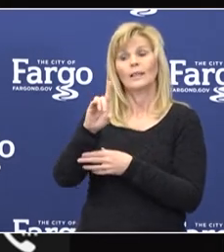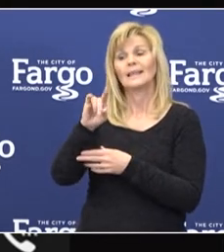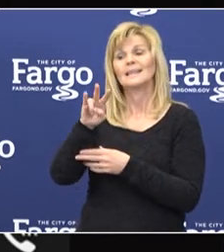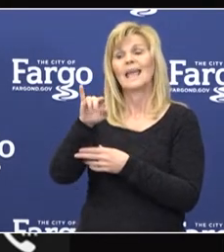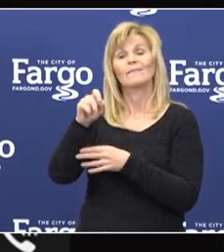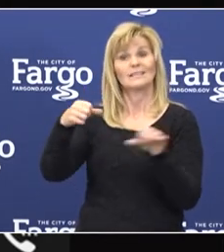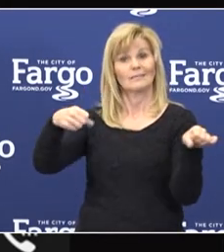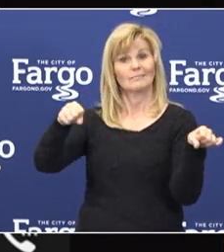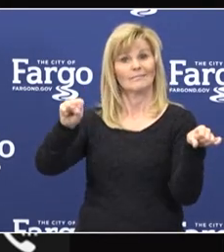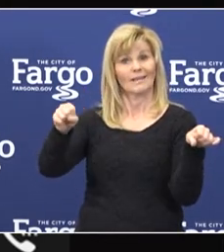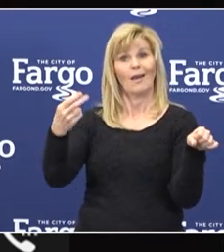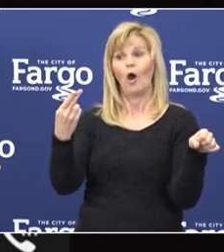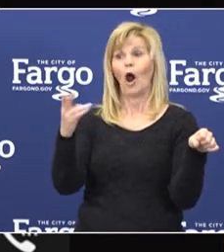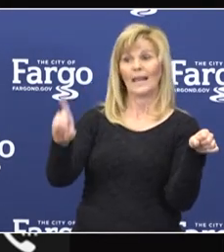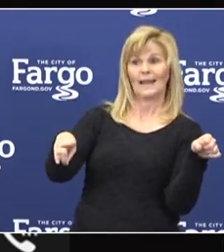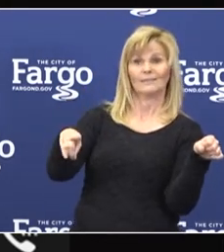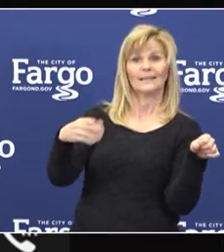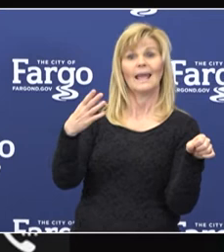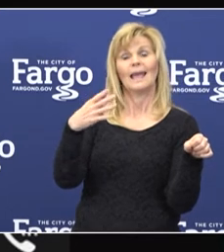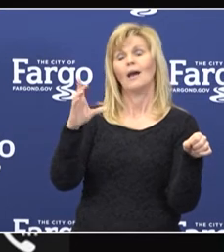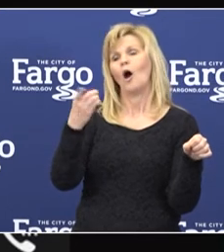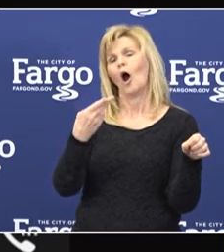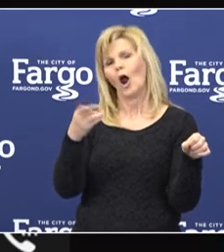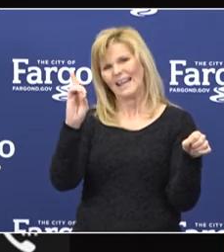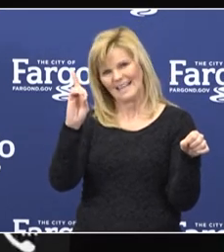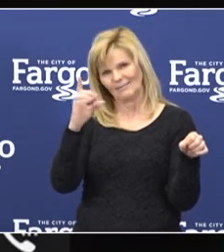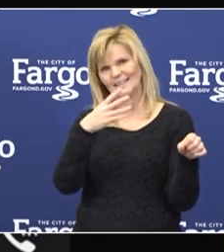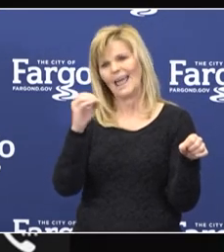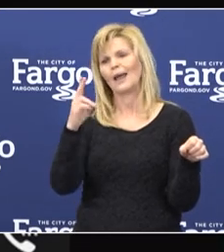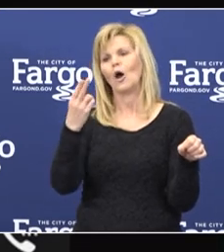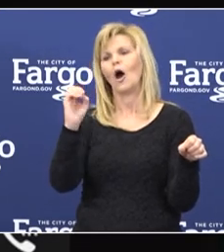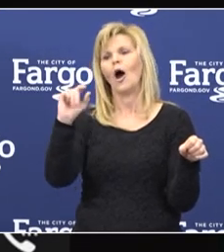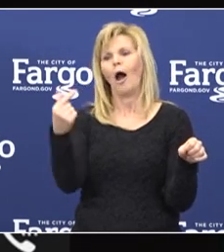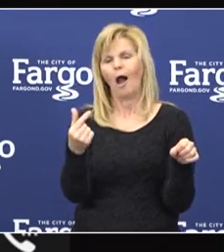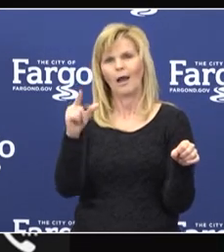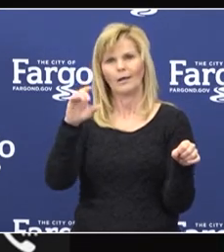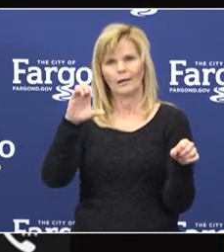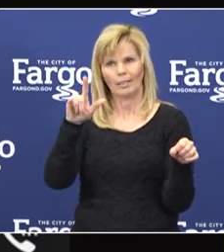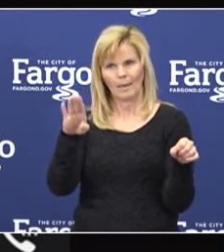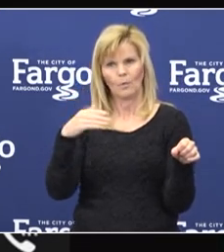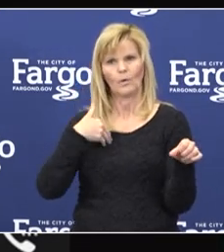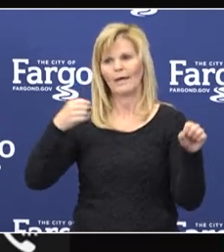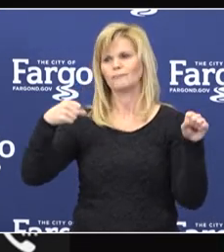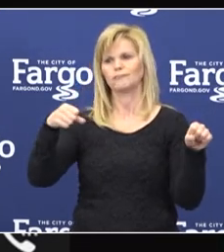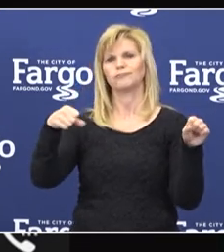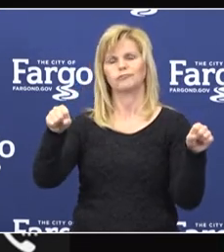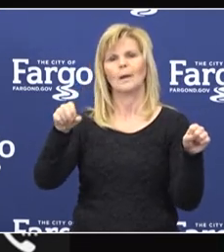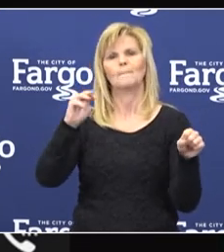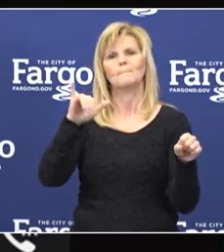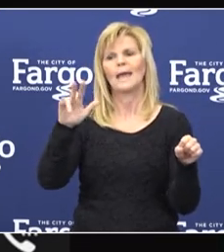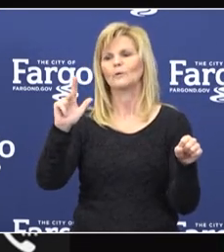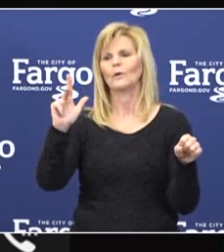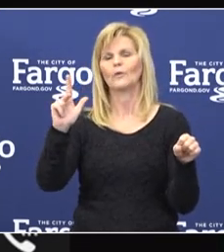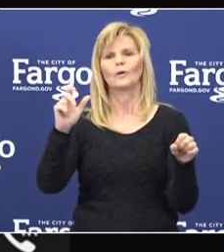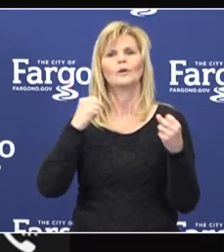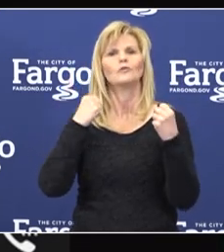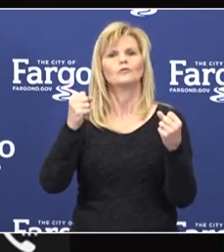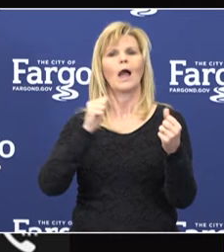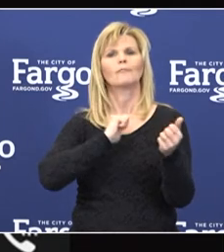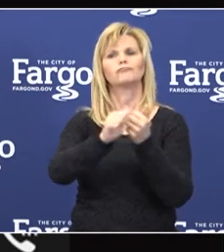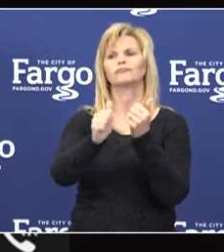Hog Club will be hosting a ride on Saturday, May 23rd at 1 p.m. They're going to be doing drive-bys